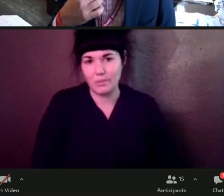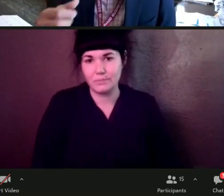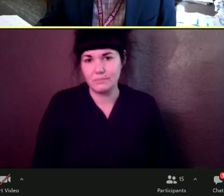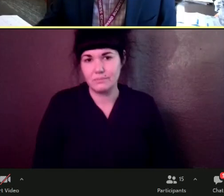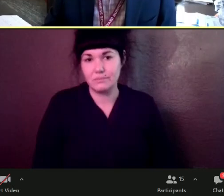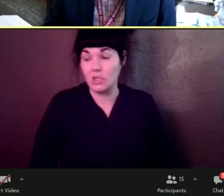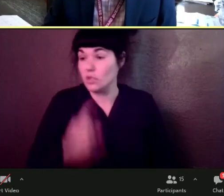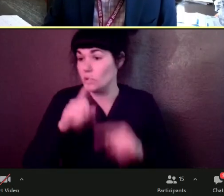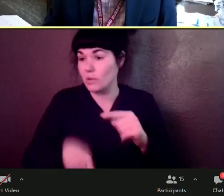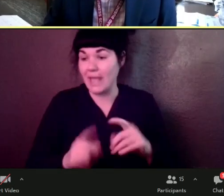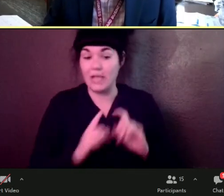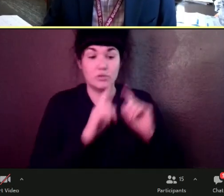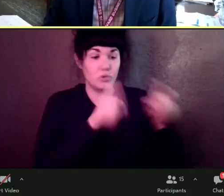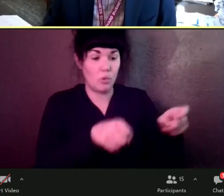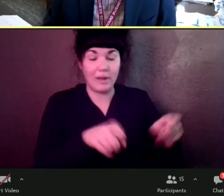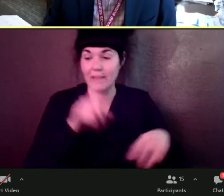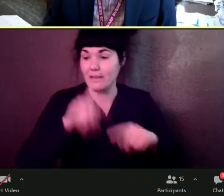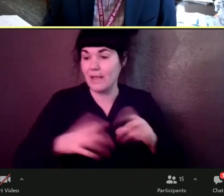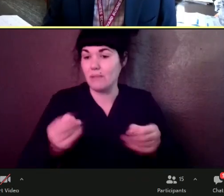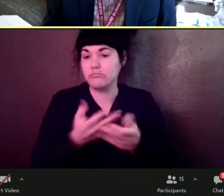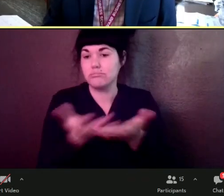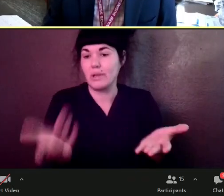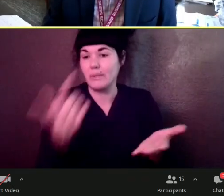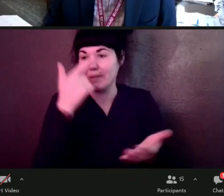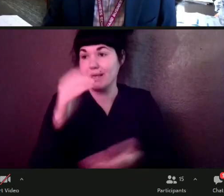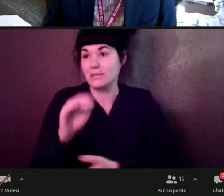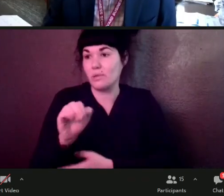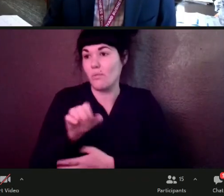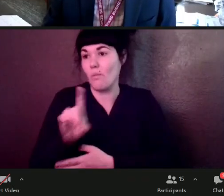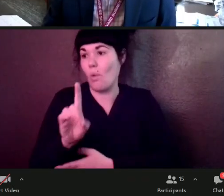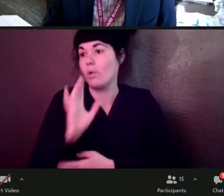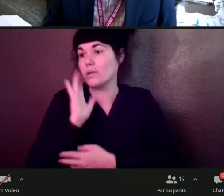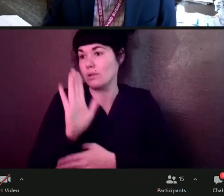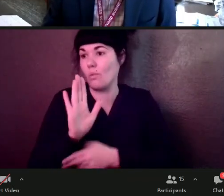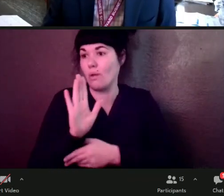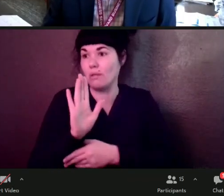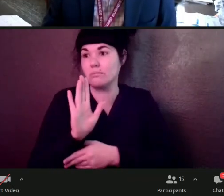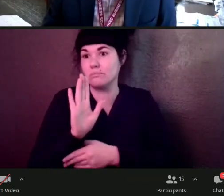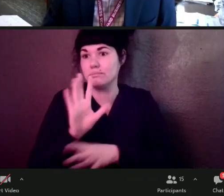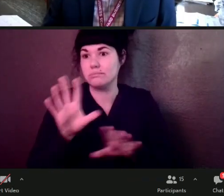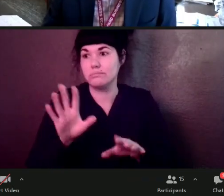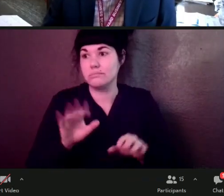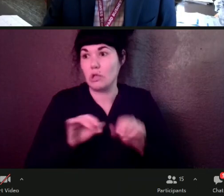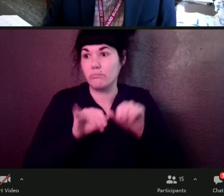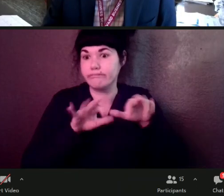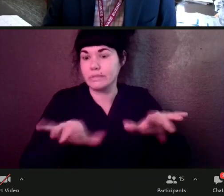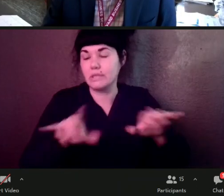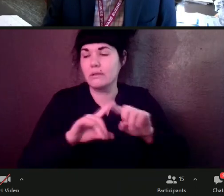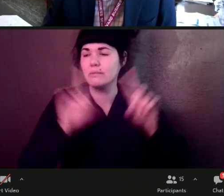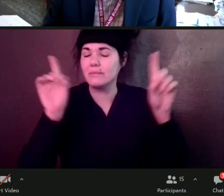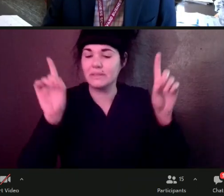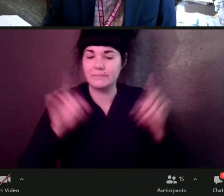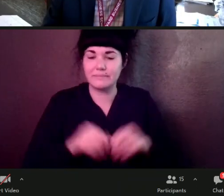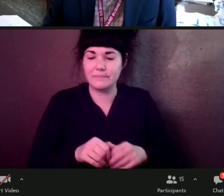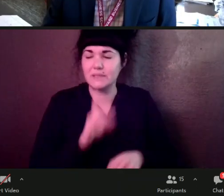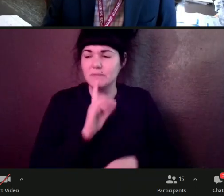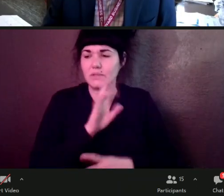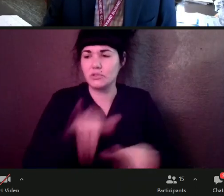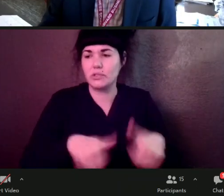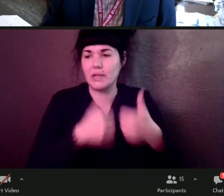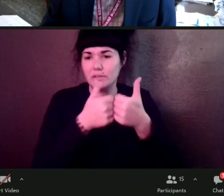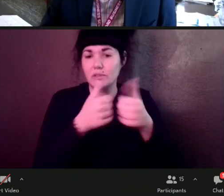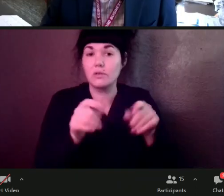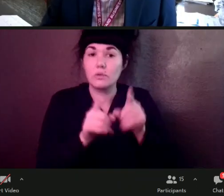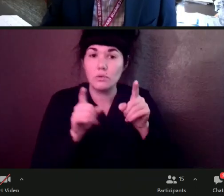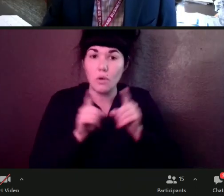away because you're just transferring the problems that we have to throw away, which is, which is challenging. And it was emotionally challenging. It's also for some folks financially challenging,